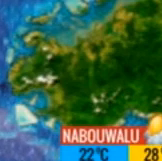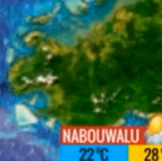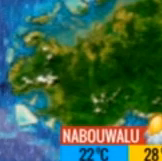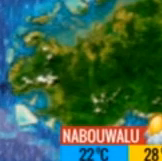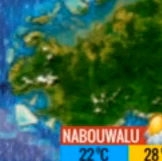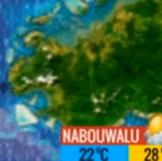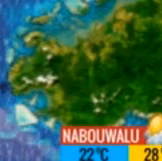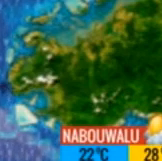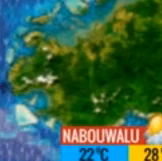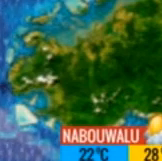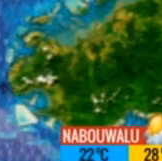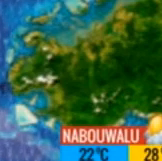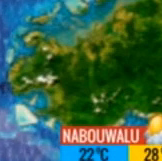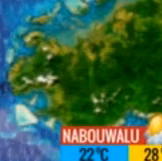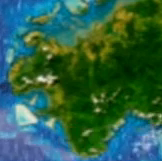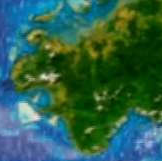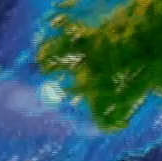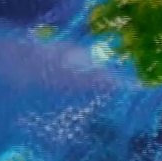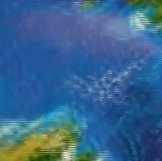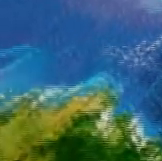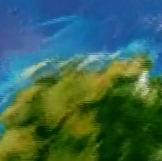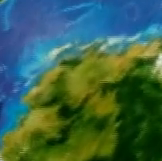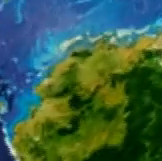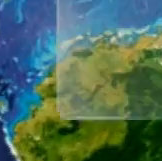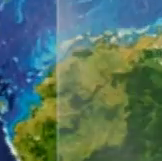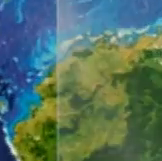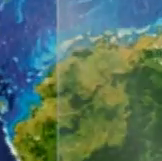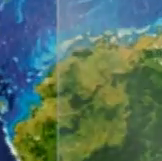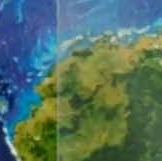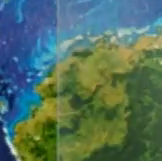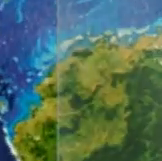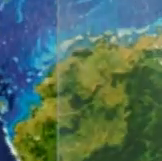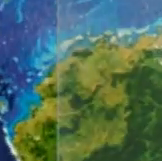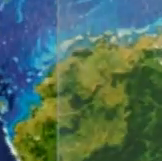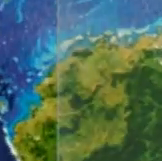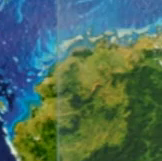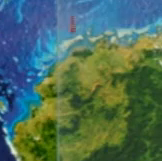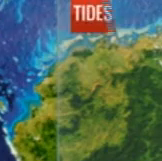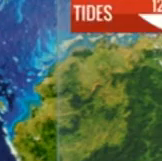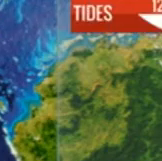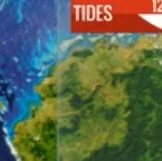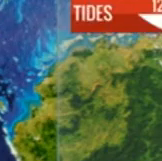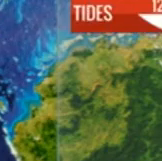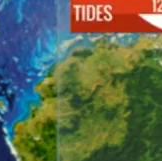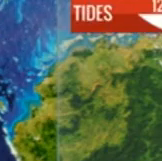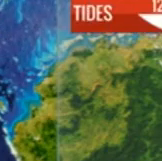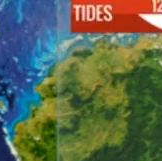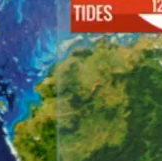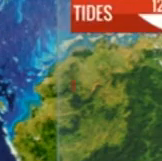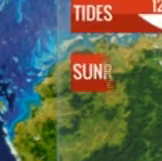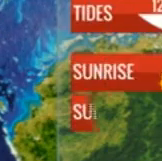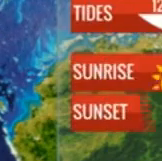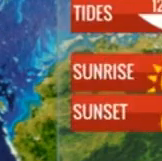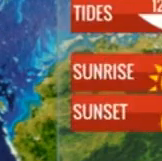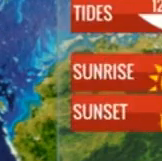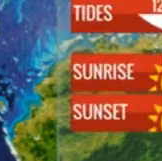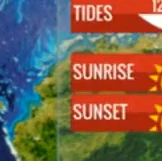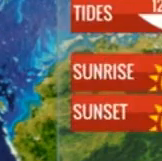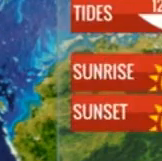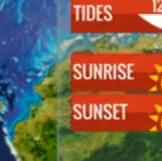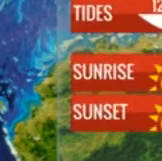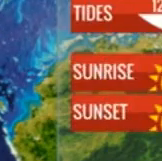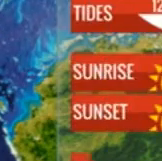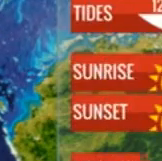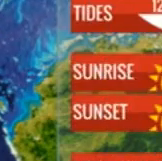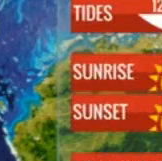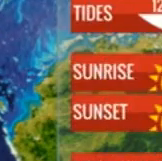the month of March. It's giving out more sunnier spells. At sea, southeast winds 15 to 20 knots, moderate to